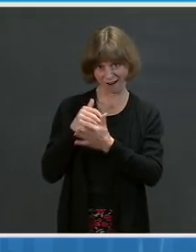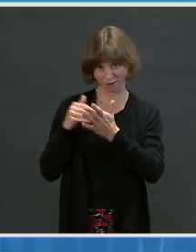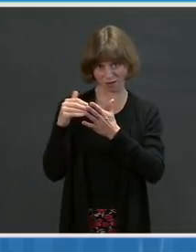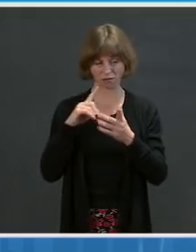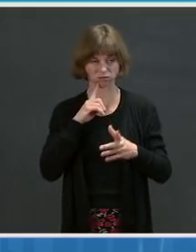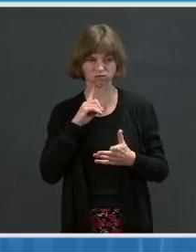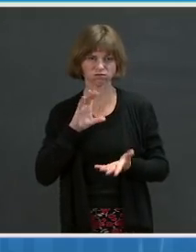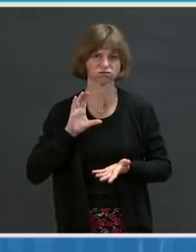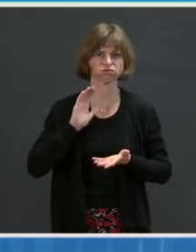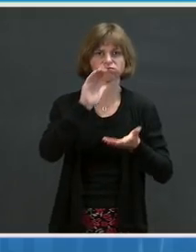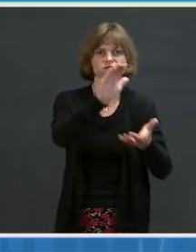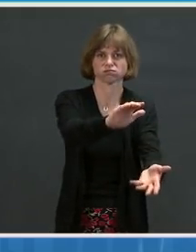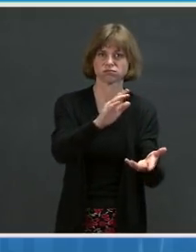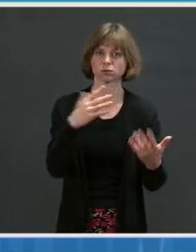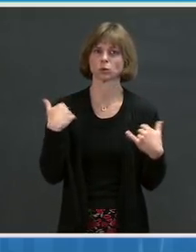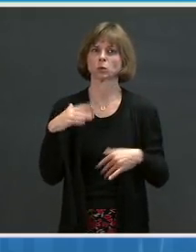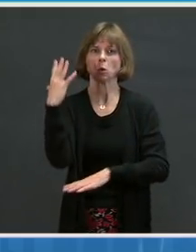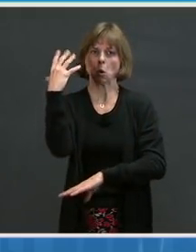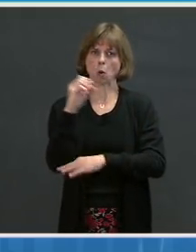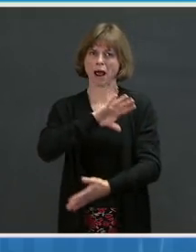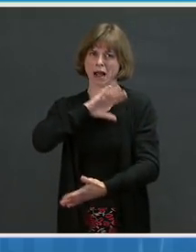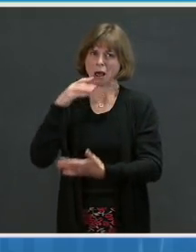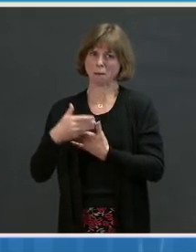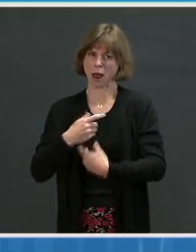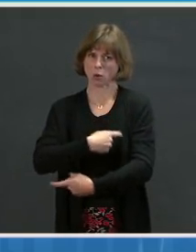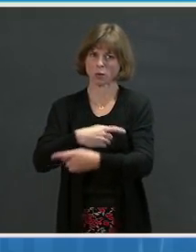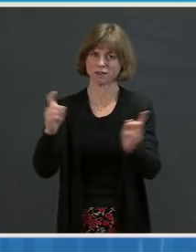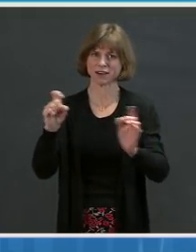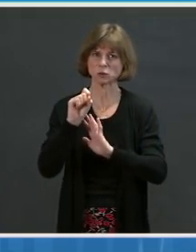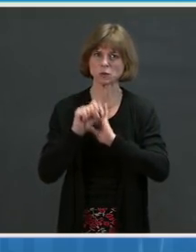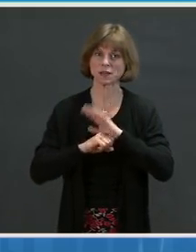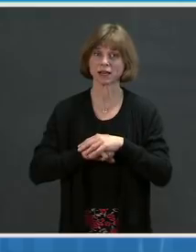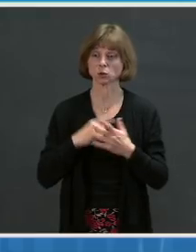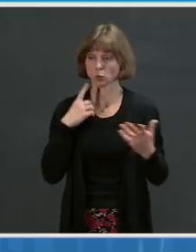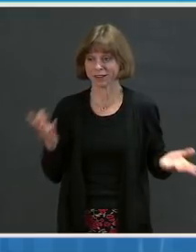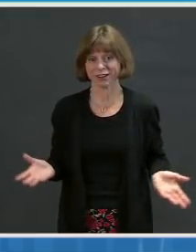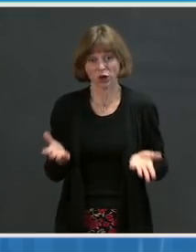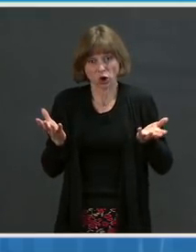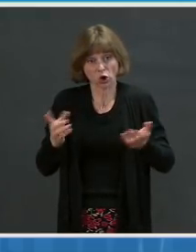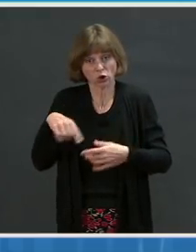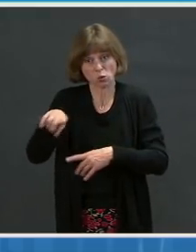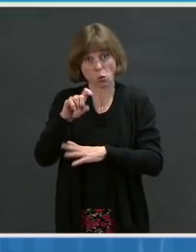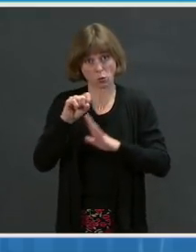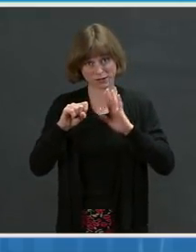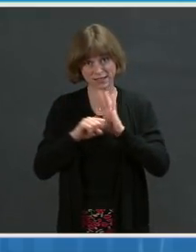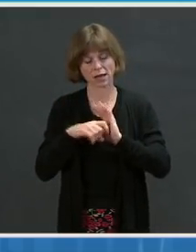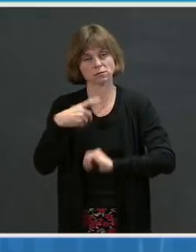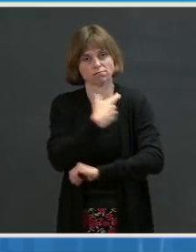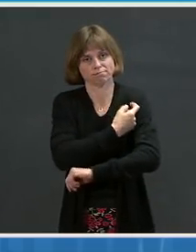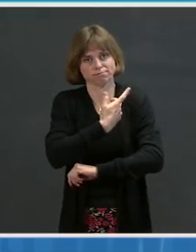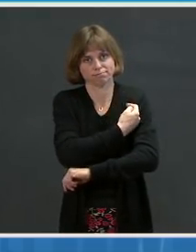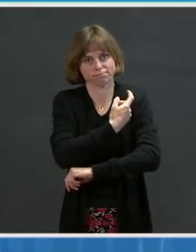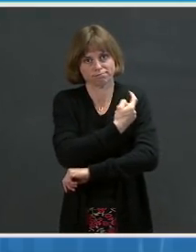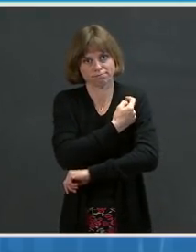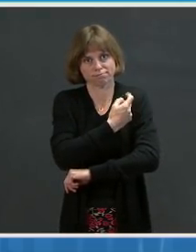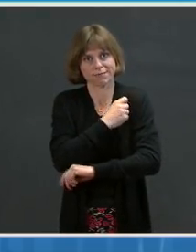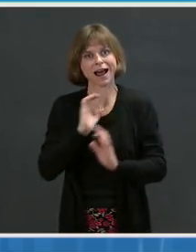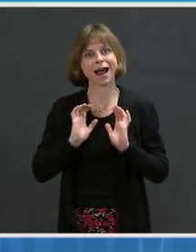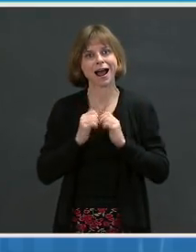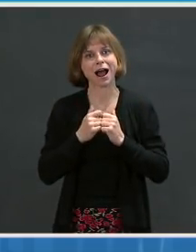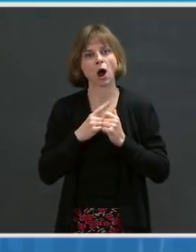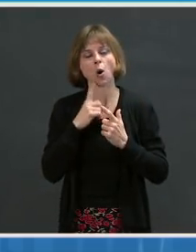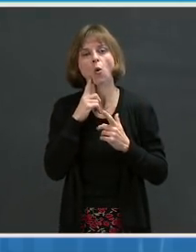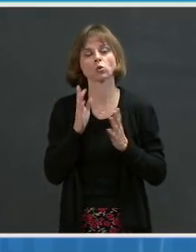supply going to the states. We've encouraged states to get needles into arms by extending vaccine clinic